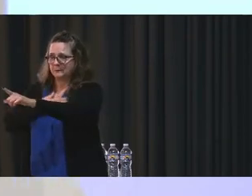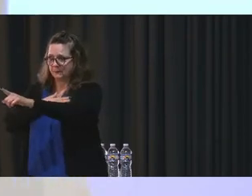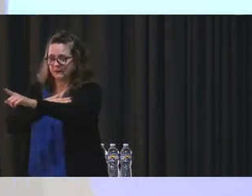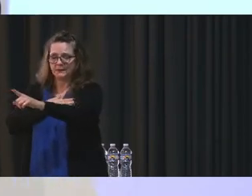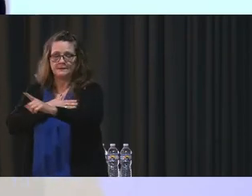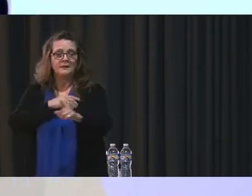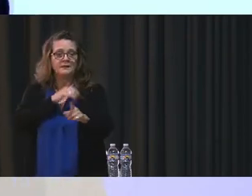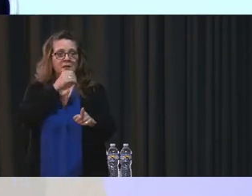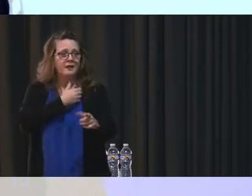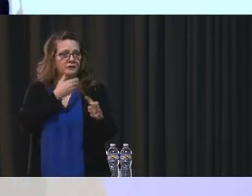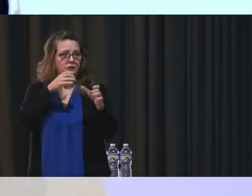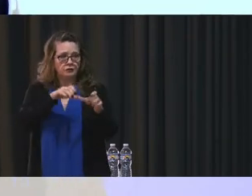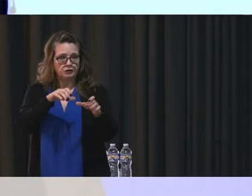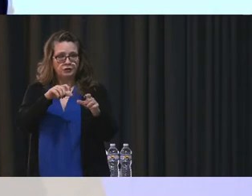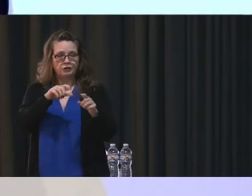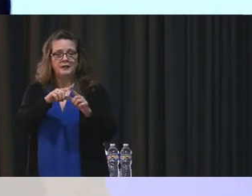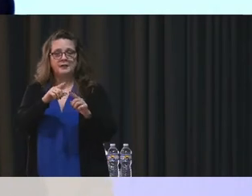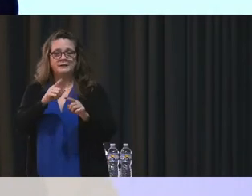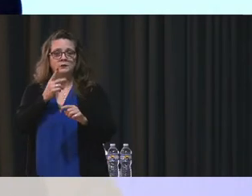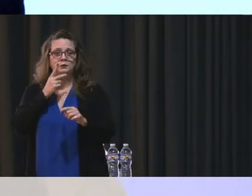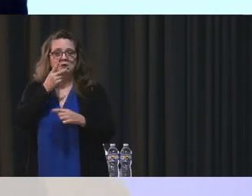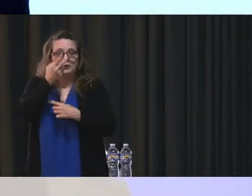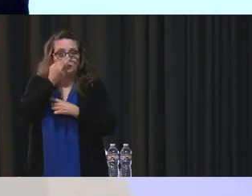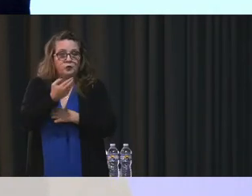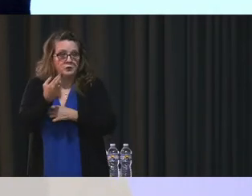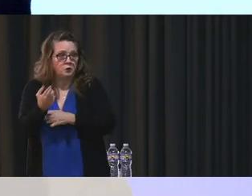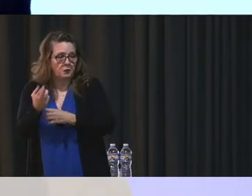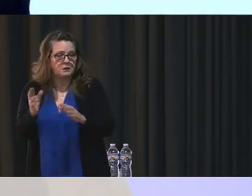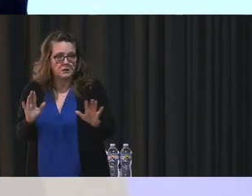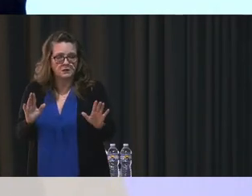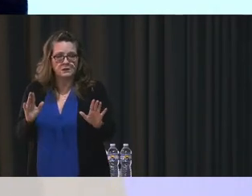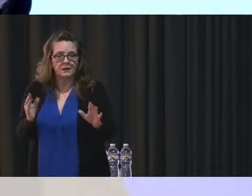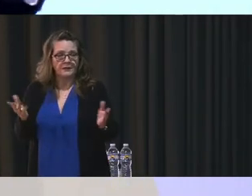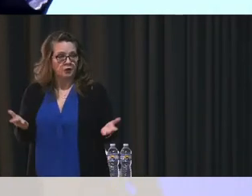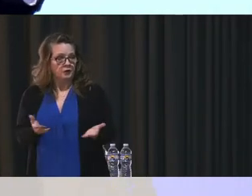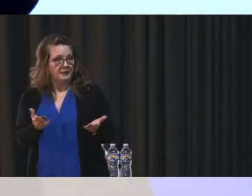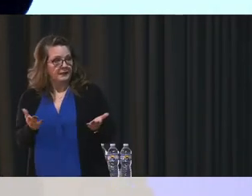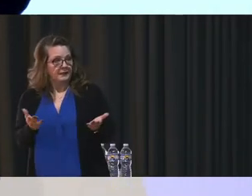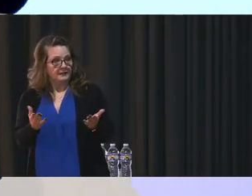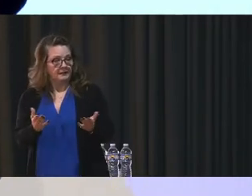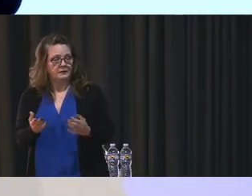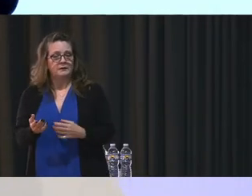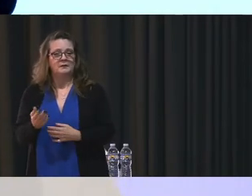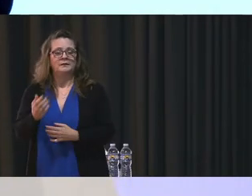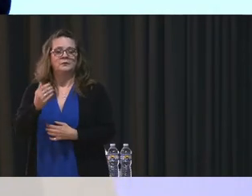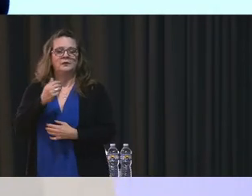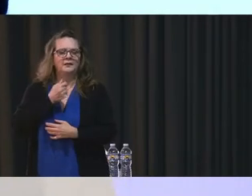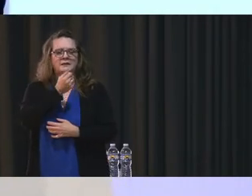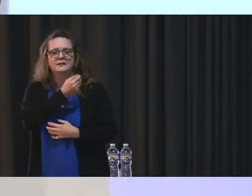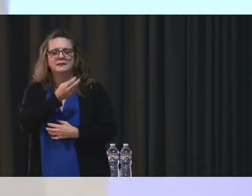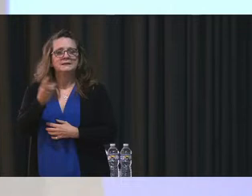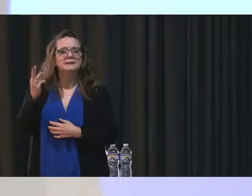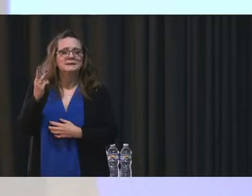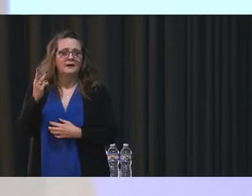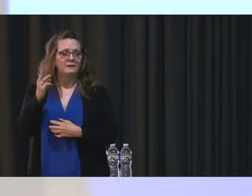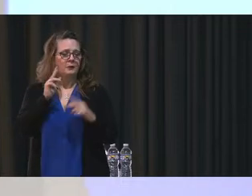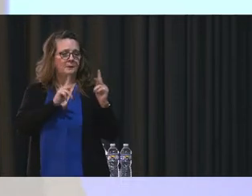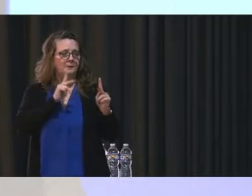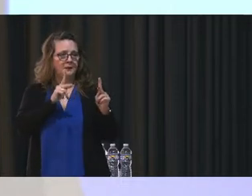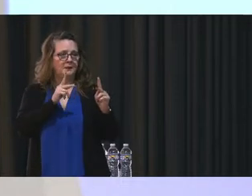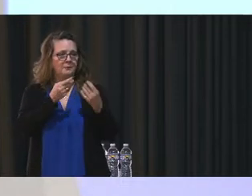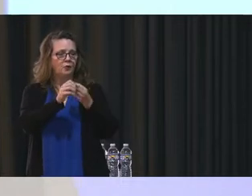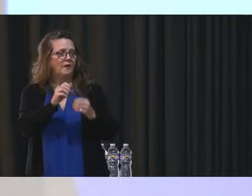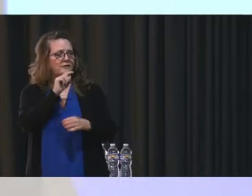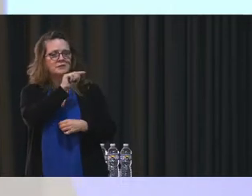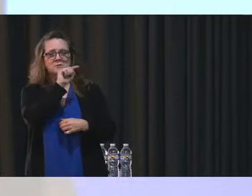haven't had a chance to go out and see the resources that are here, we've asked several individuals from our district office